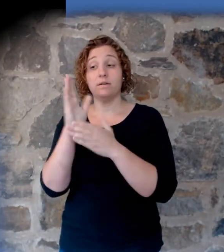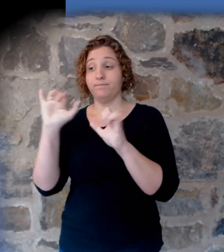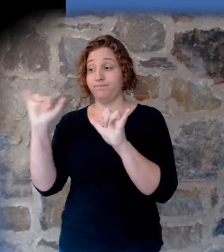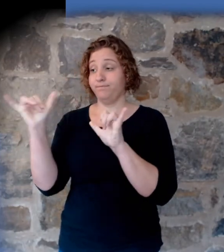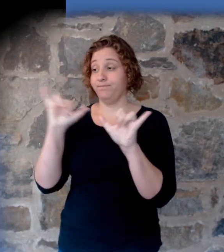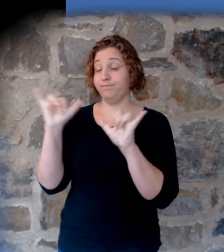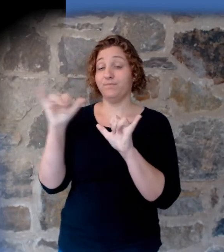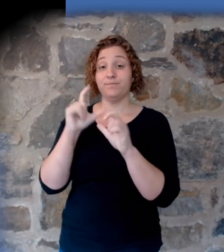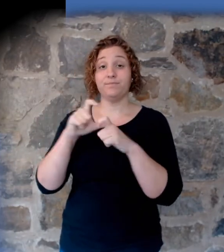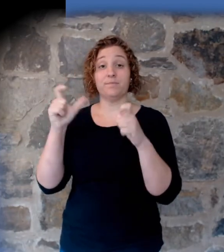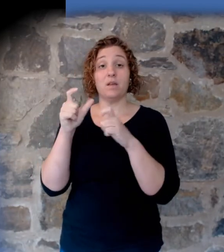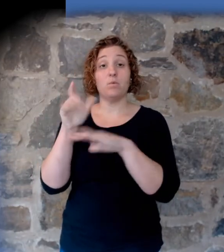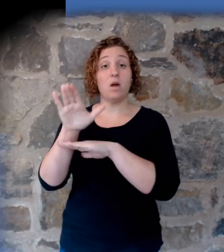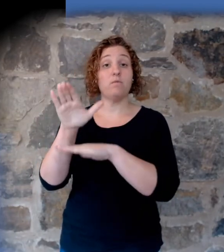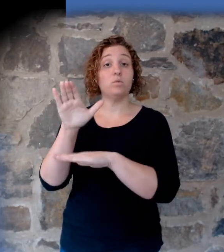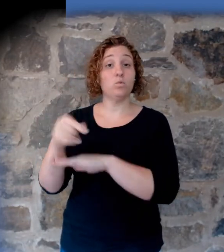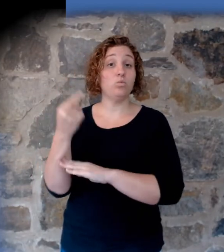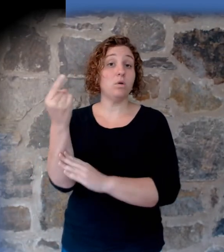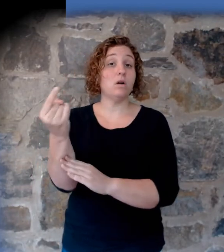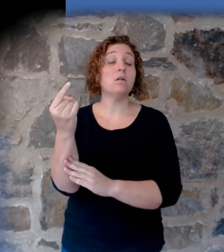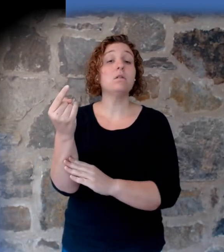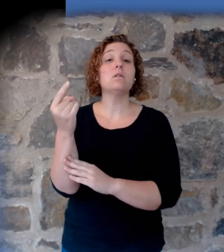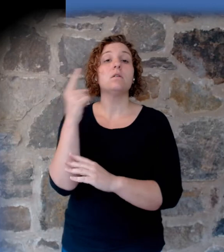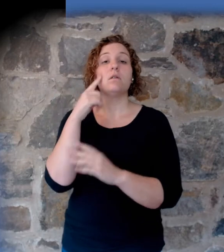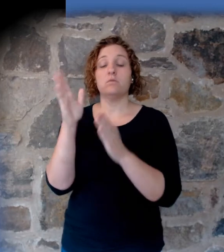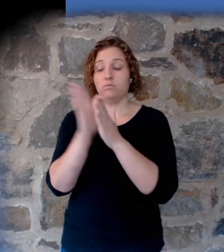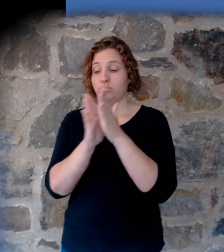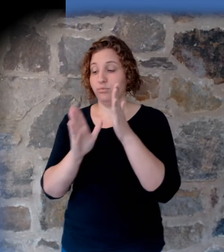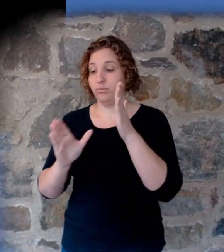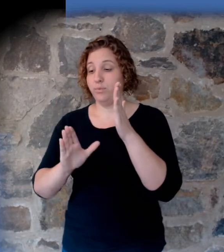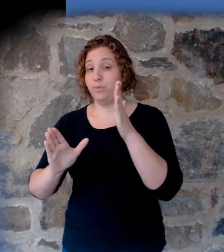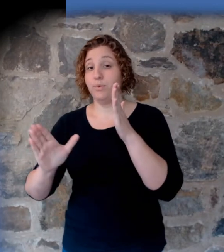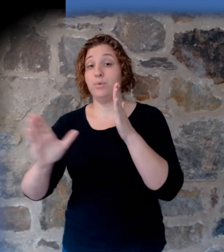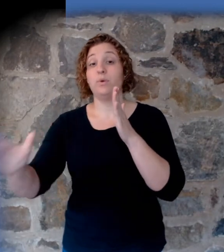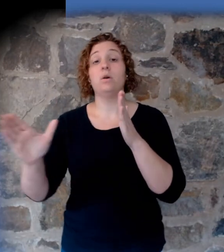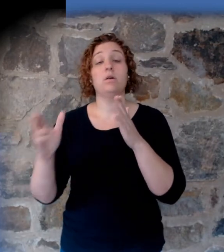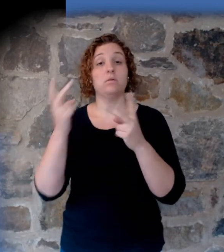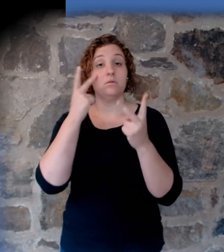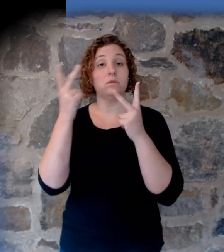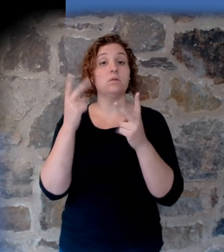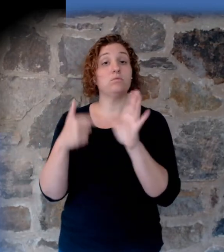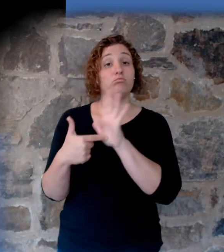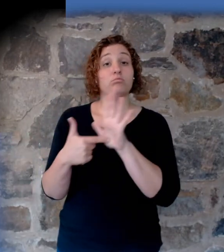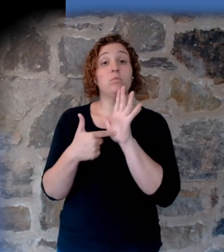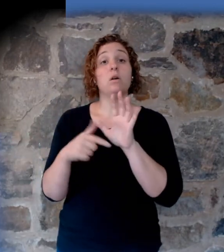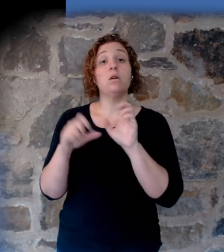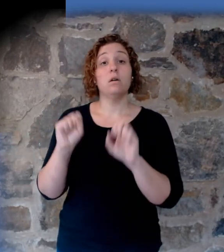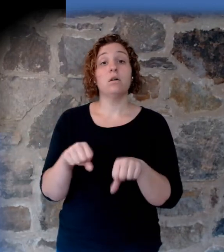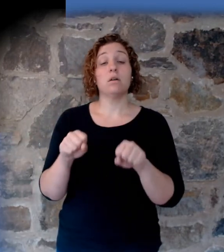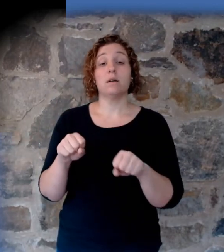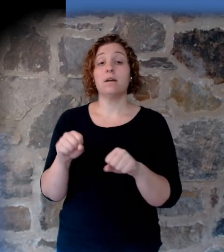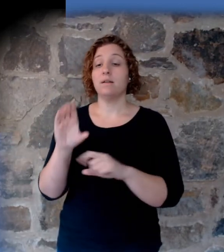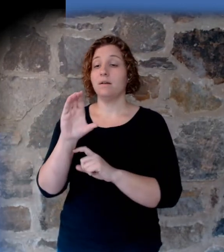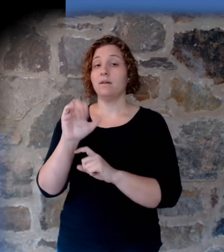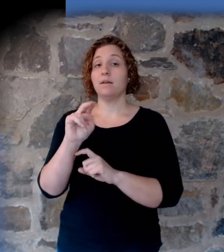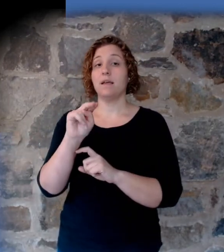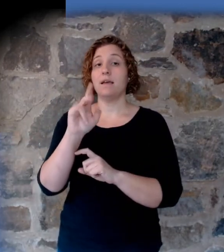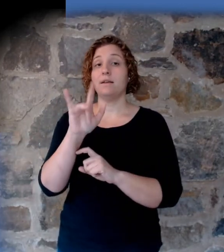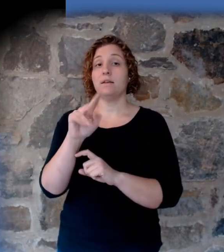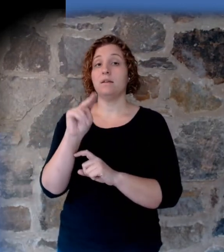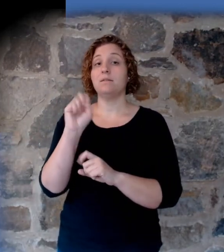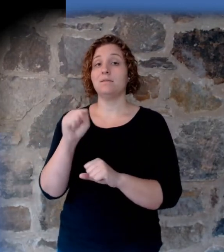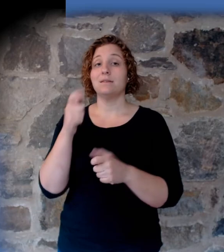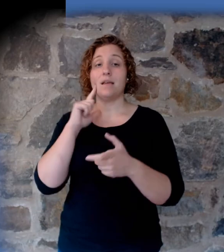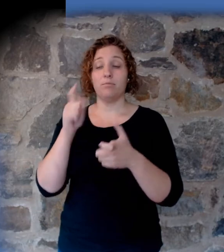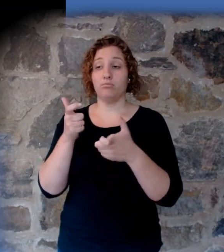through this layered debris. So it also demonstrated that canyons can be cut very rapidly,